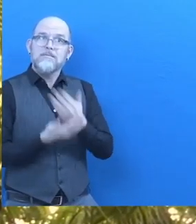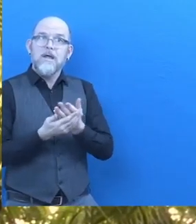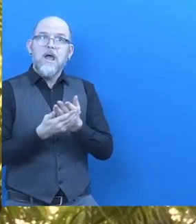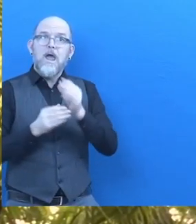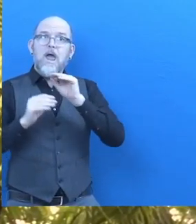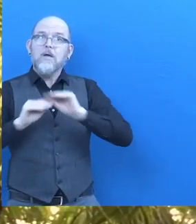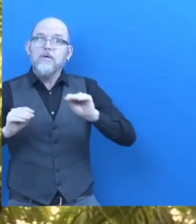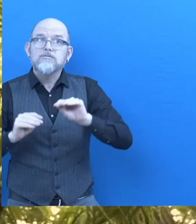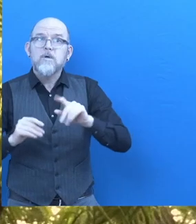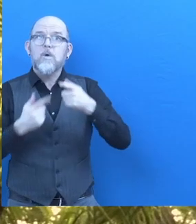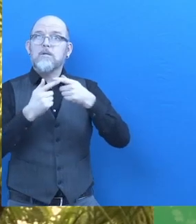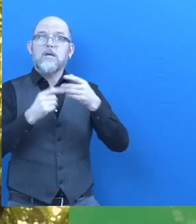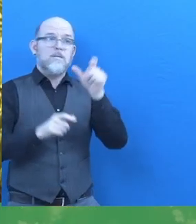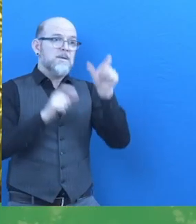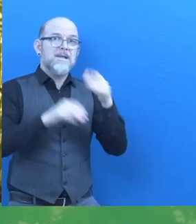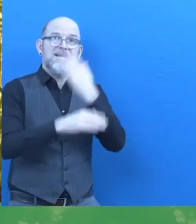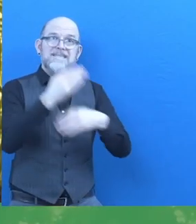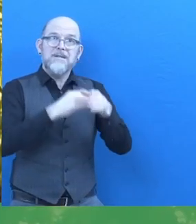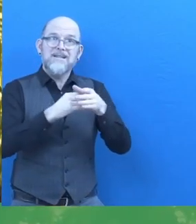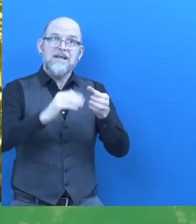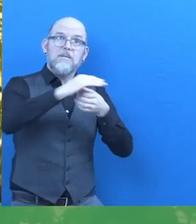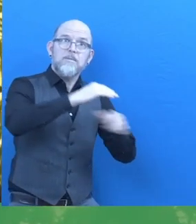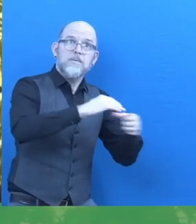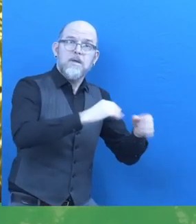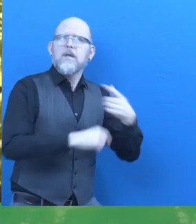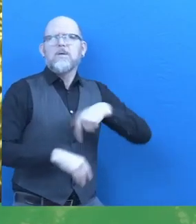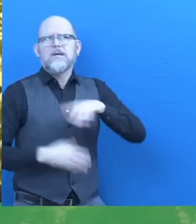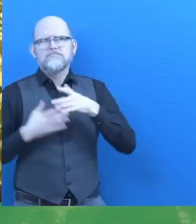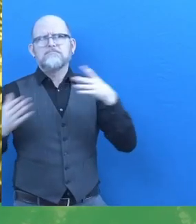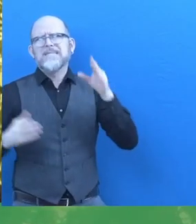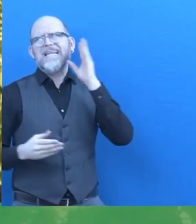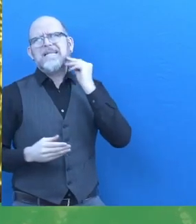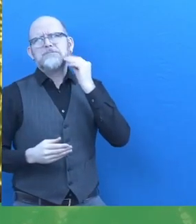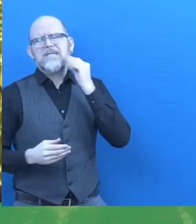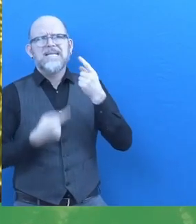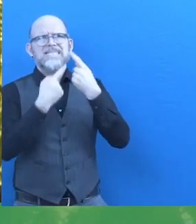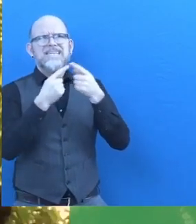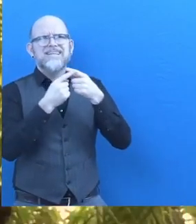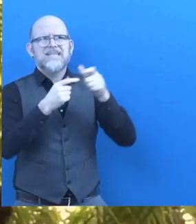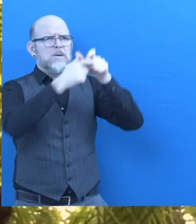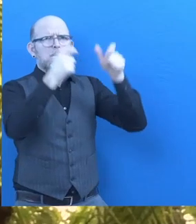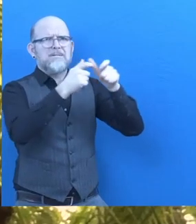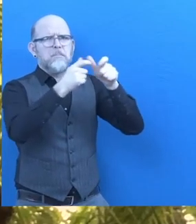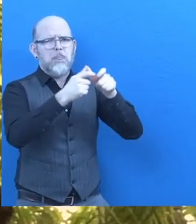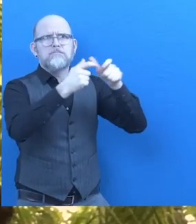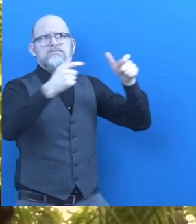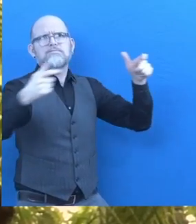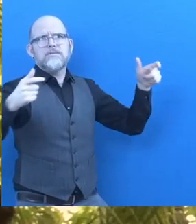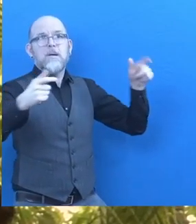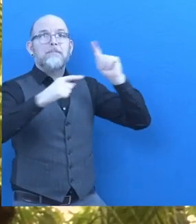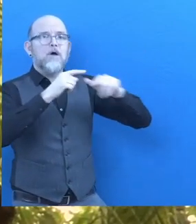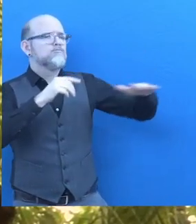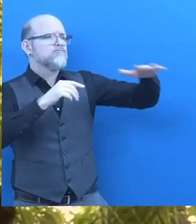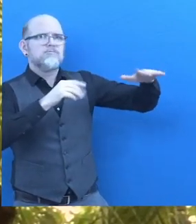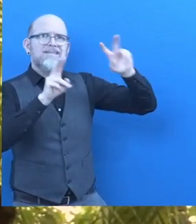of disabilities. We have the experience of working with 500 companies from all industries. And the trust of more than